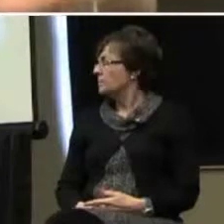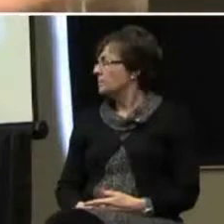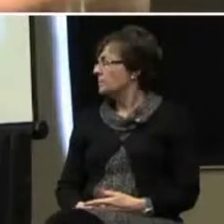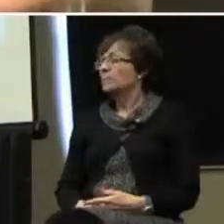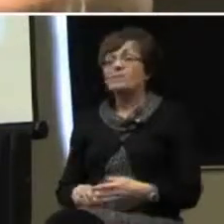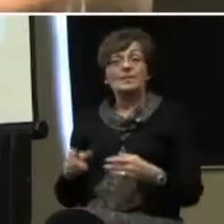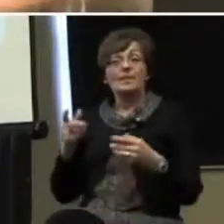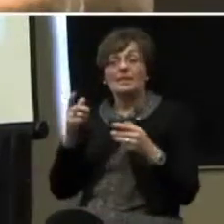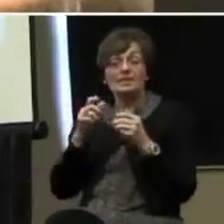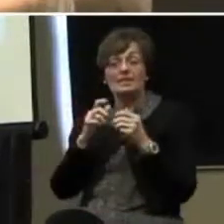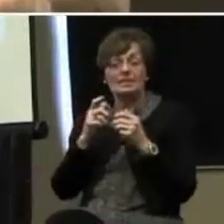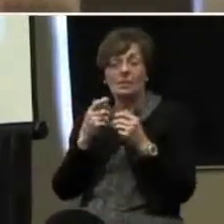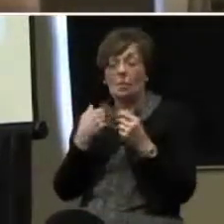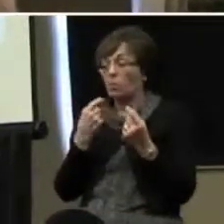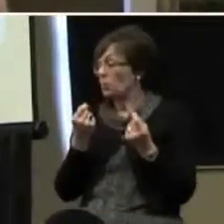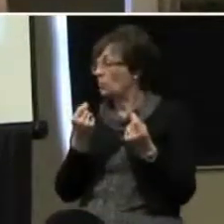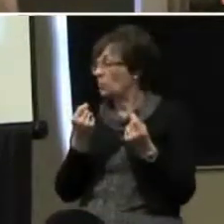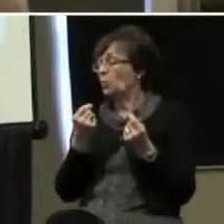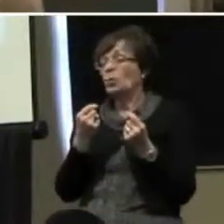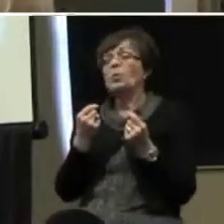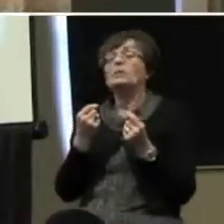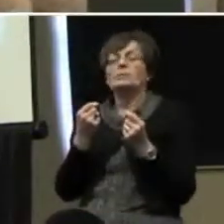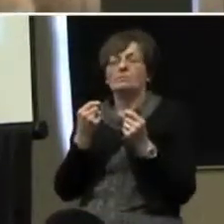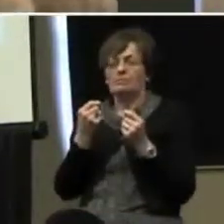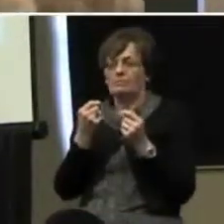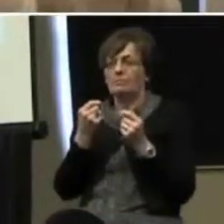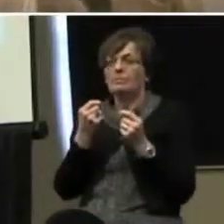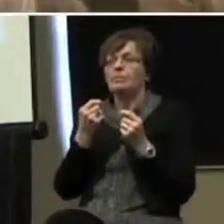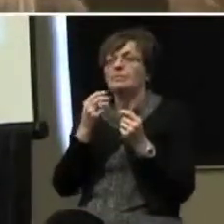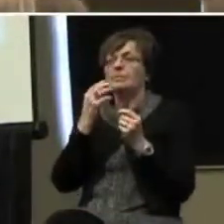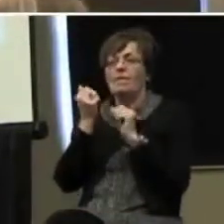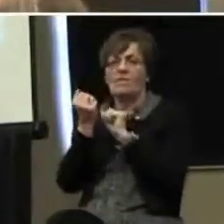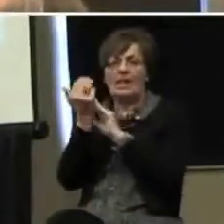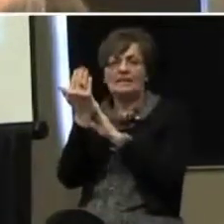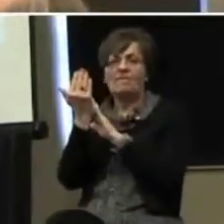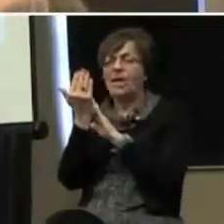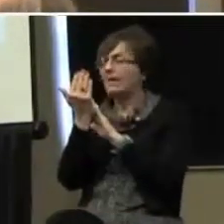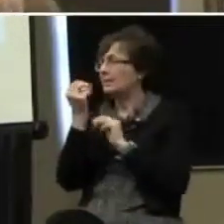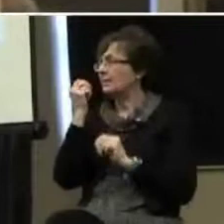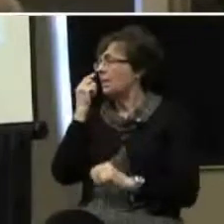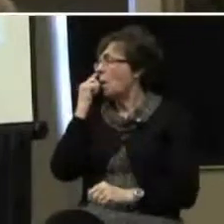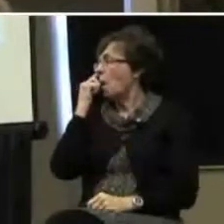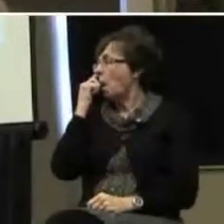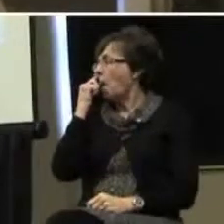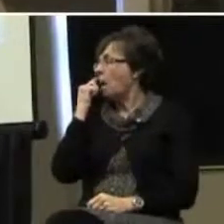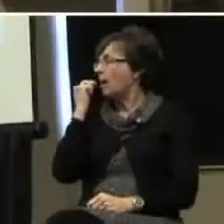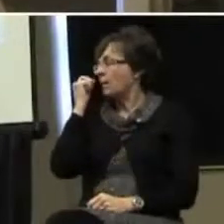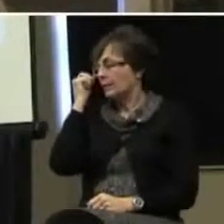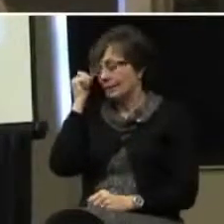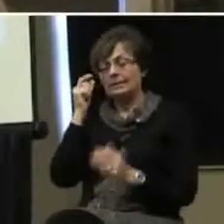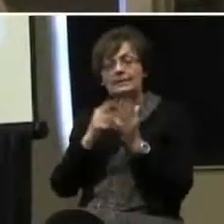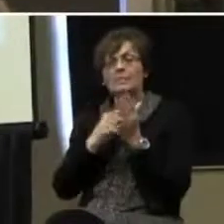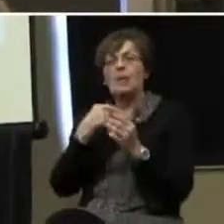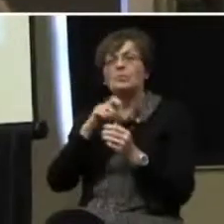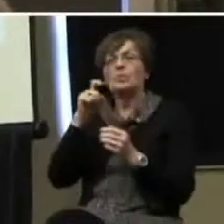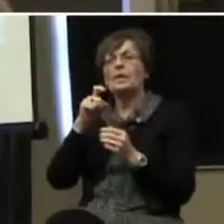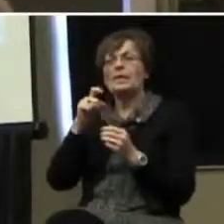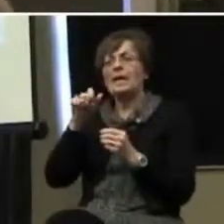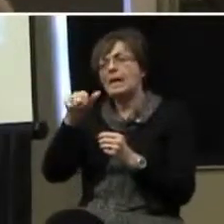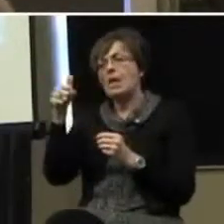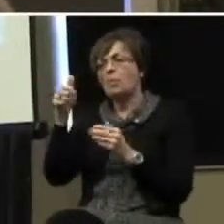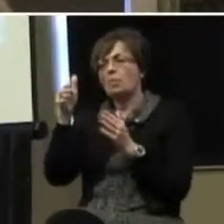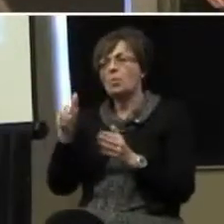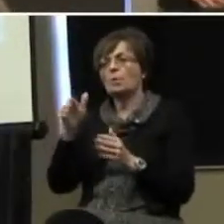How we're probably going to start is face to face. I'm going to go ahead and have you come here. And sometimes you actually need an additional person